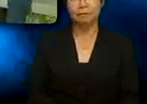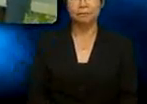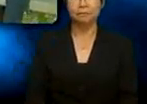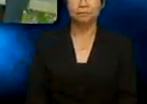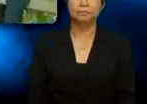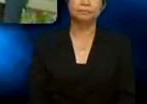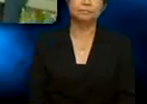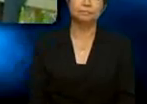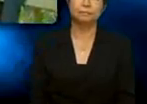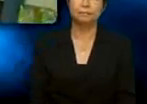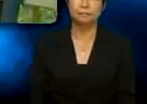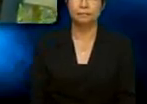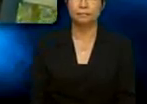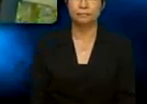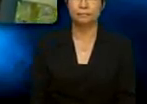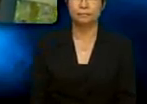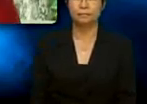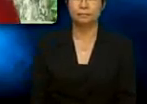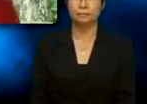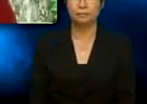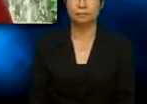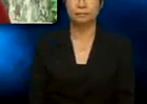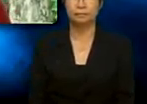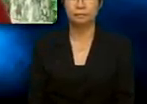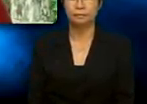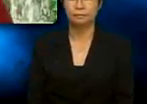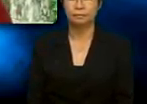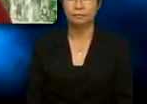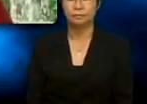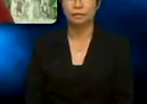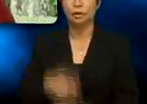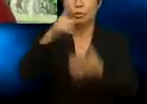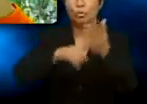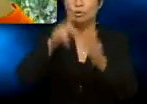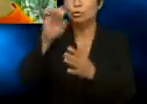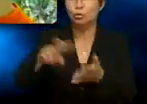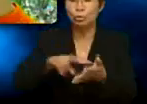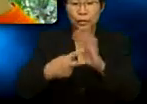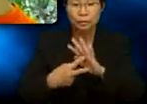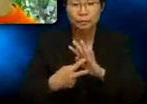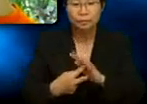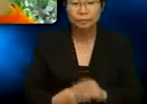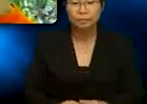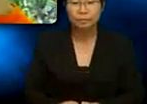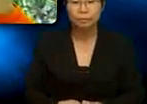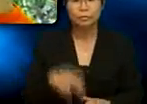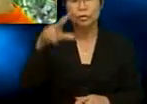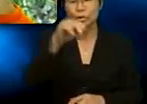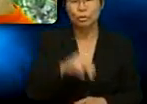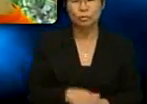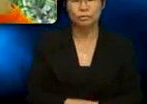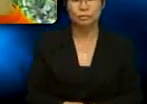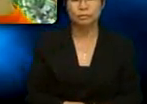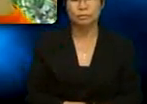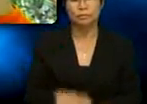I tell you, there is something different about Gus. What do you mean? Is he ill? No. He speaks